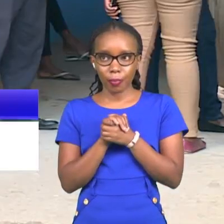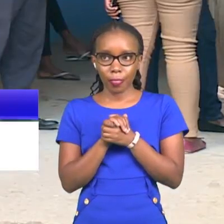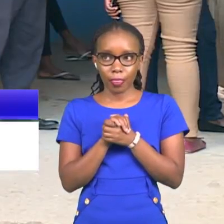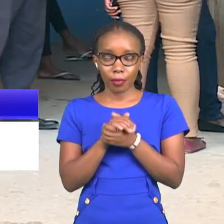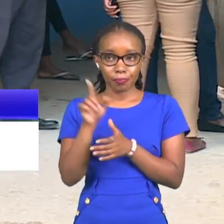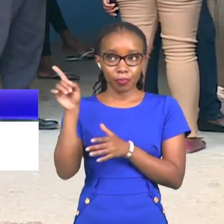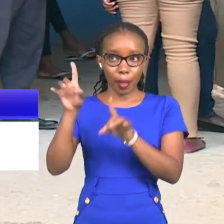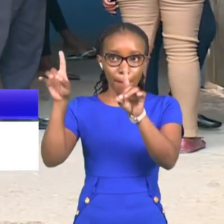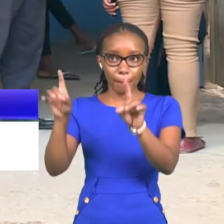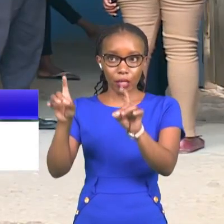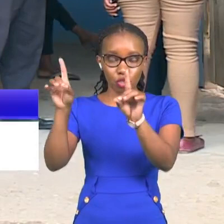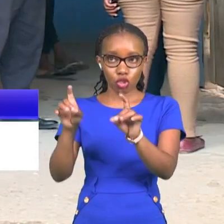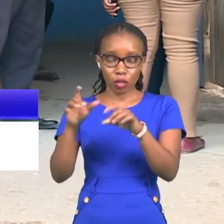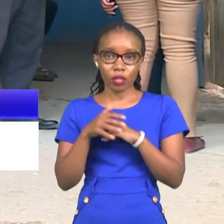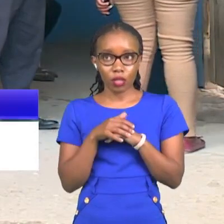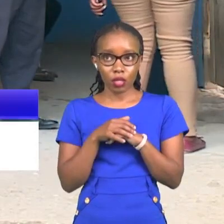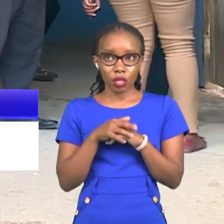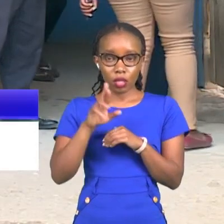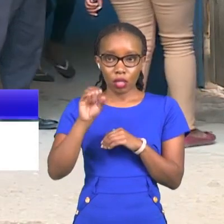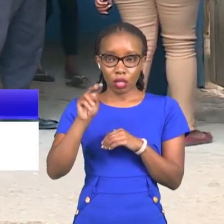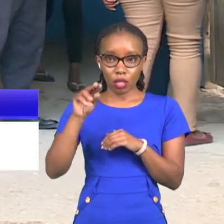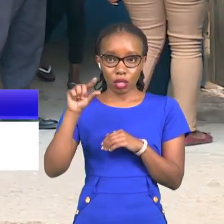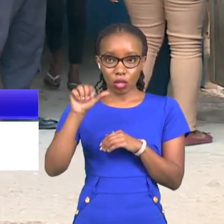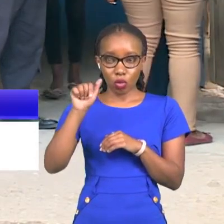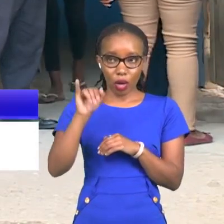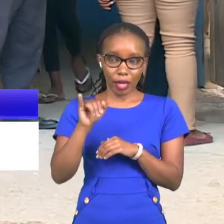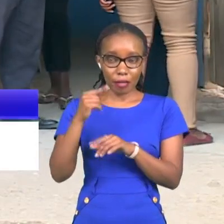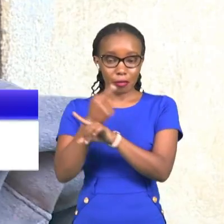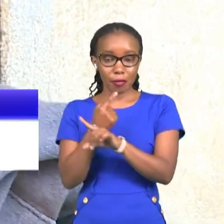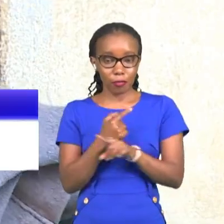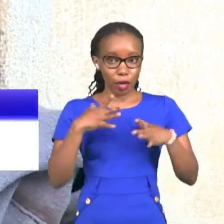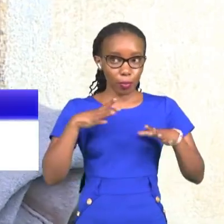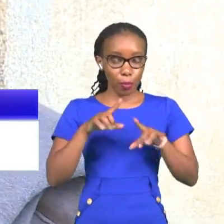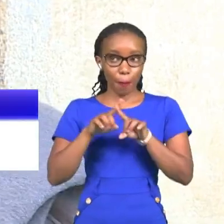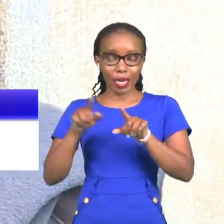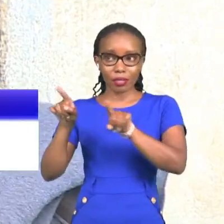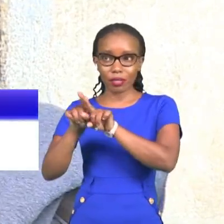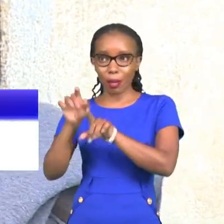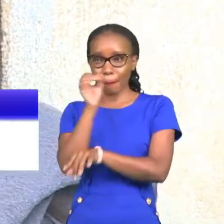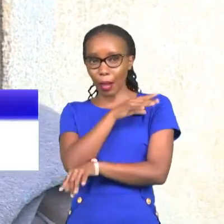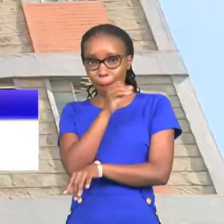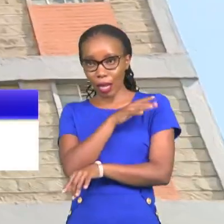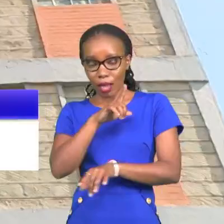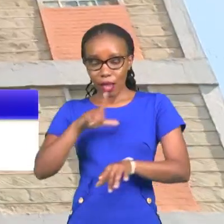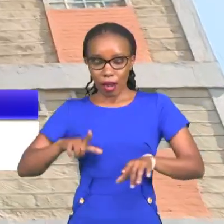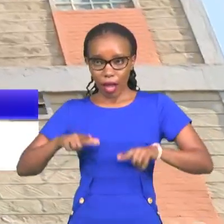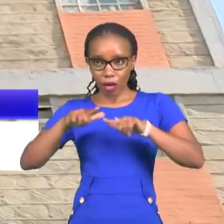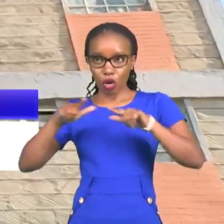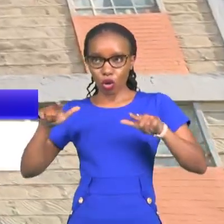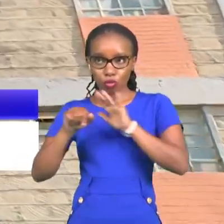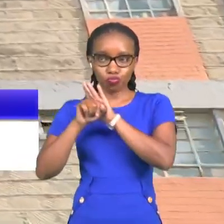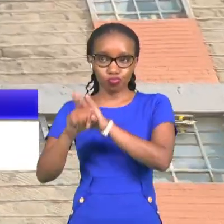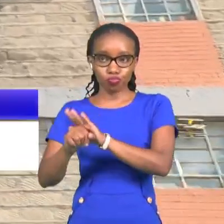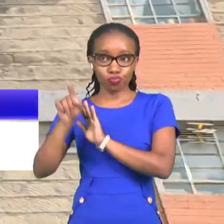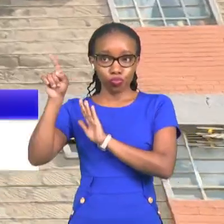is the picture welcoming as in ongata rongai chief's camp different heads same complaint landlord harassment in baraka